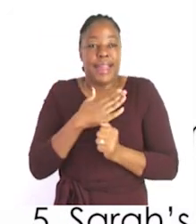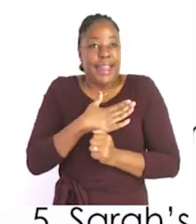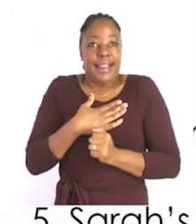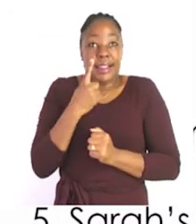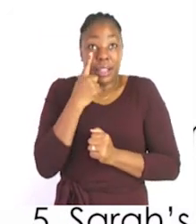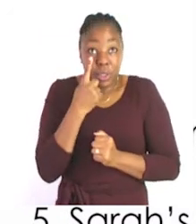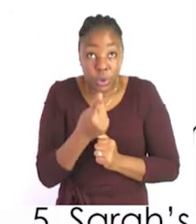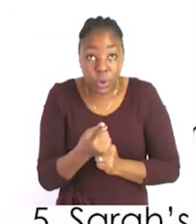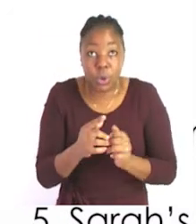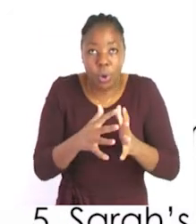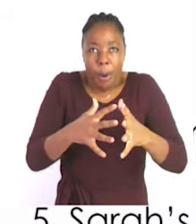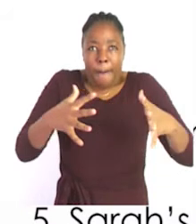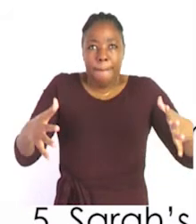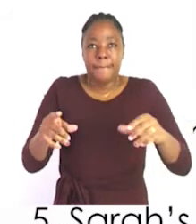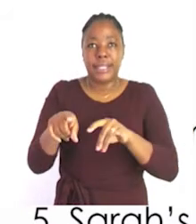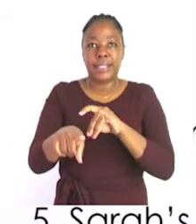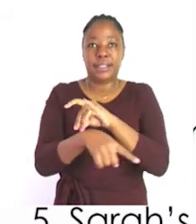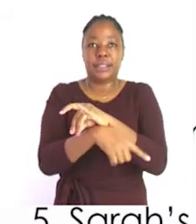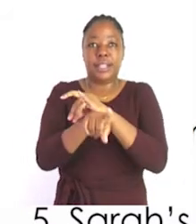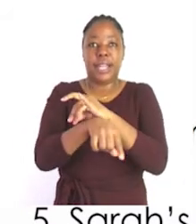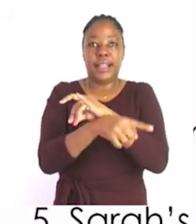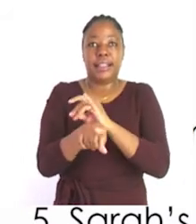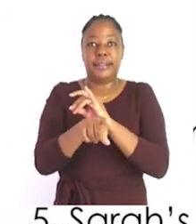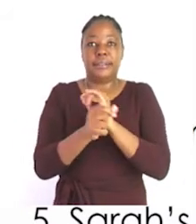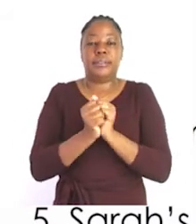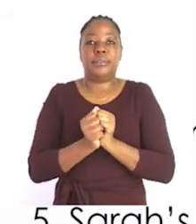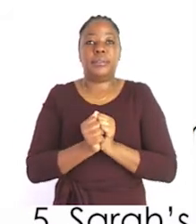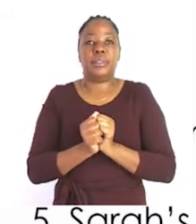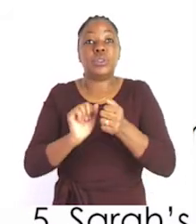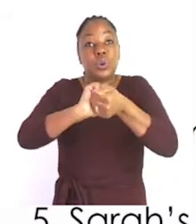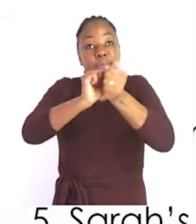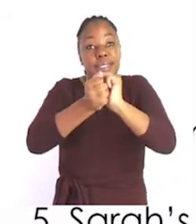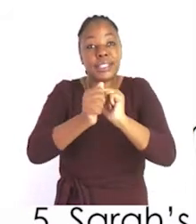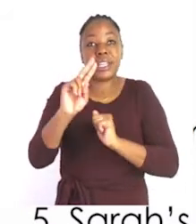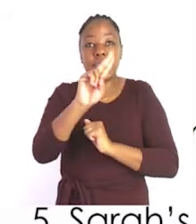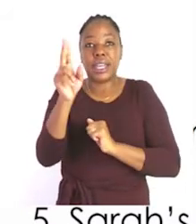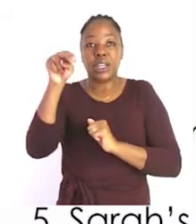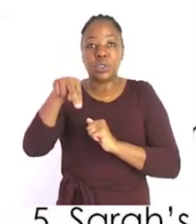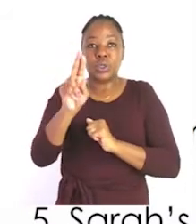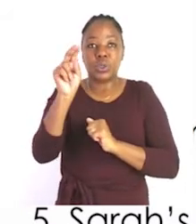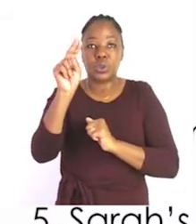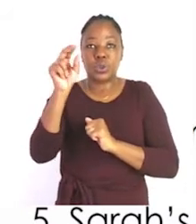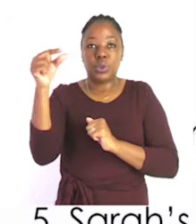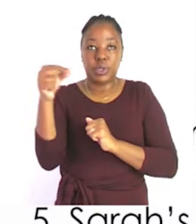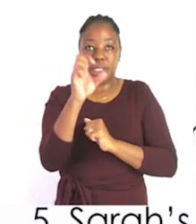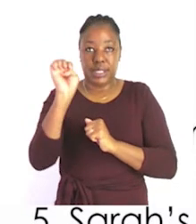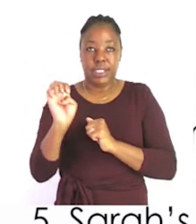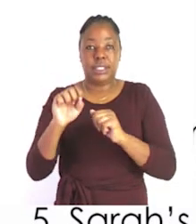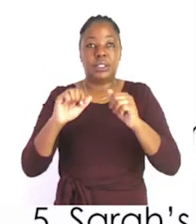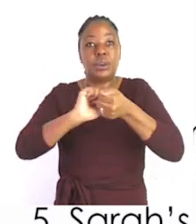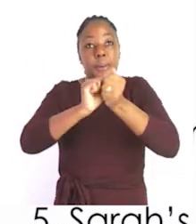word that is underlined there is huge if you look at the synonyms that you can find